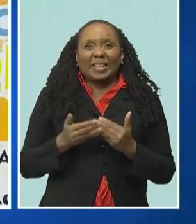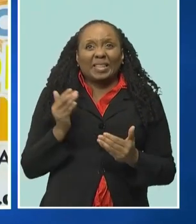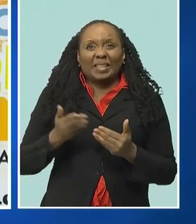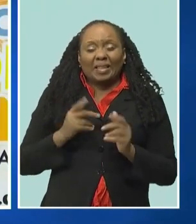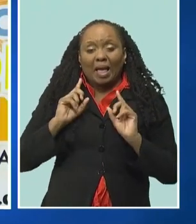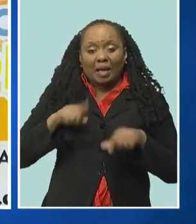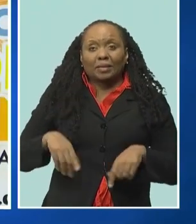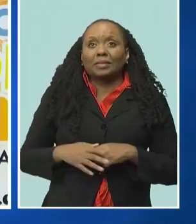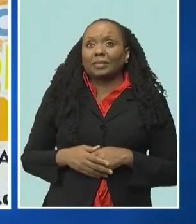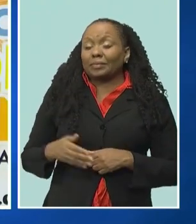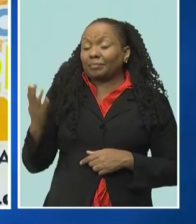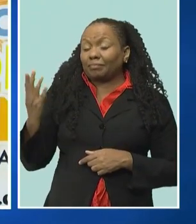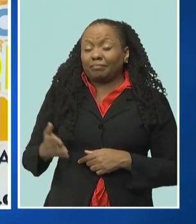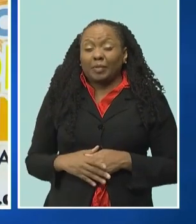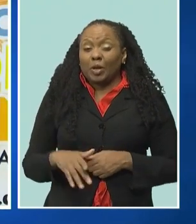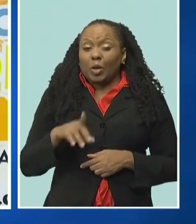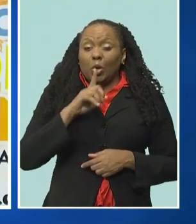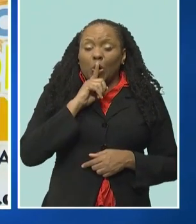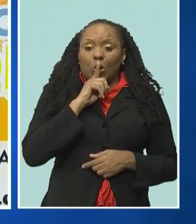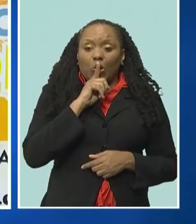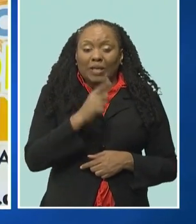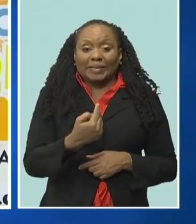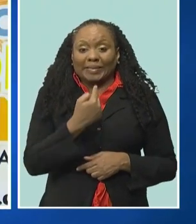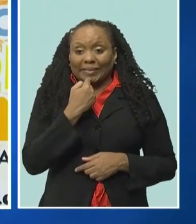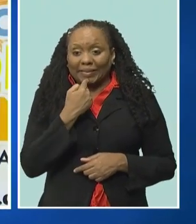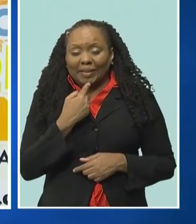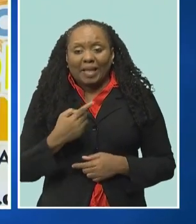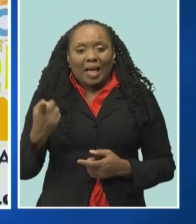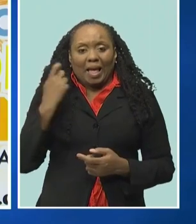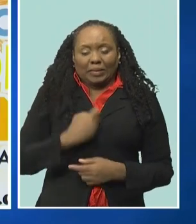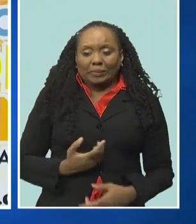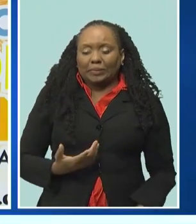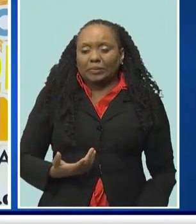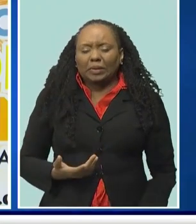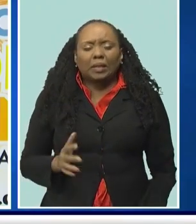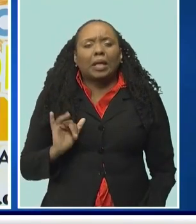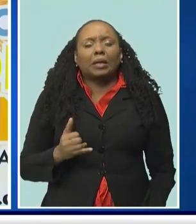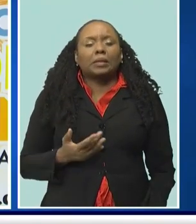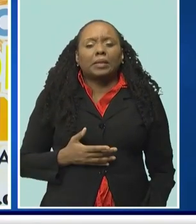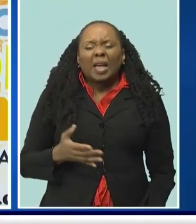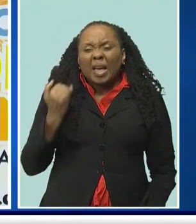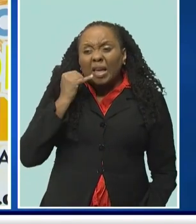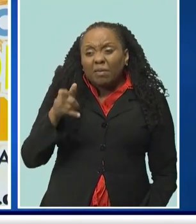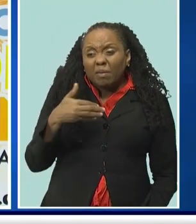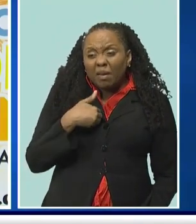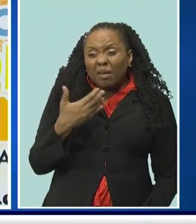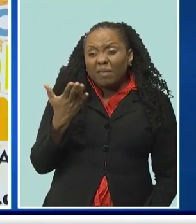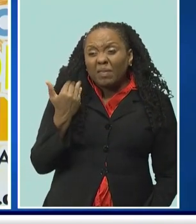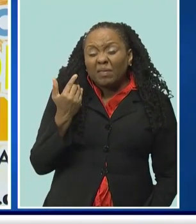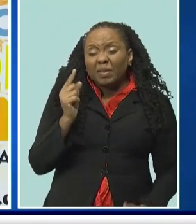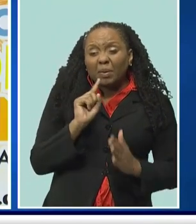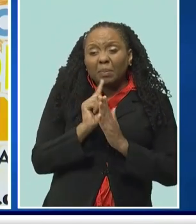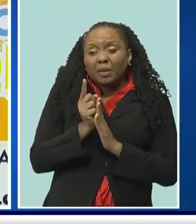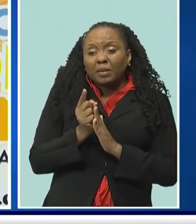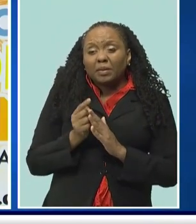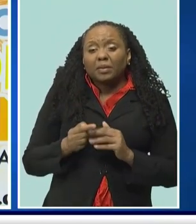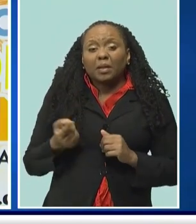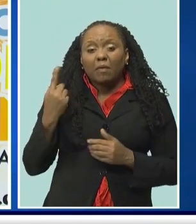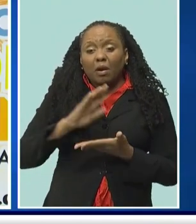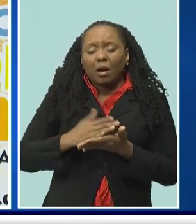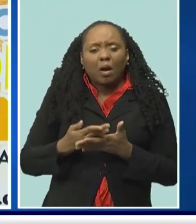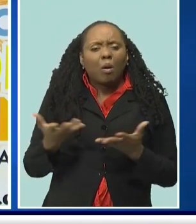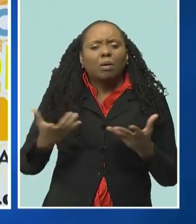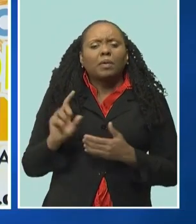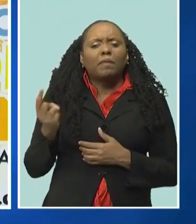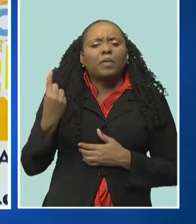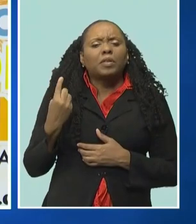process was intense for me. They asked me a question, like, if you had 15 minutes, what was your first three ingredients you would pick